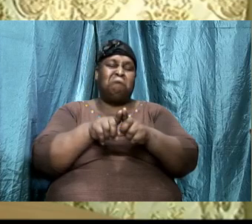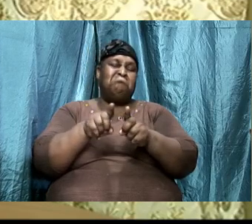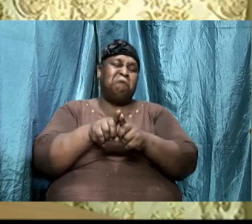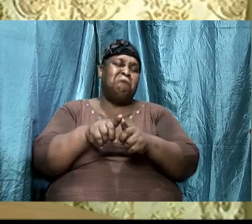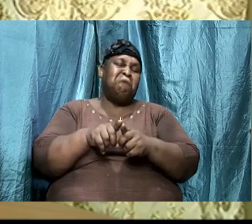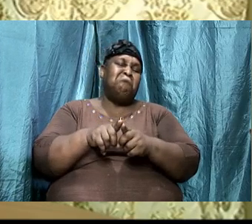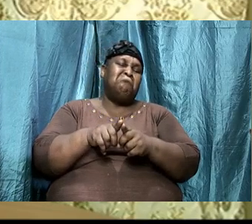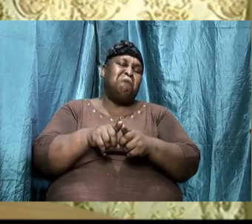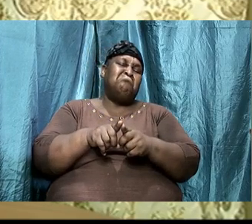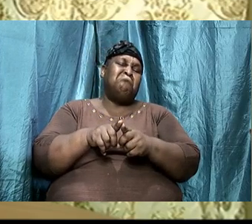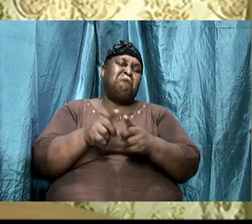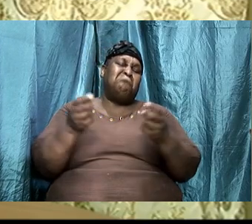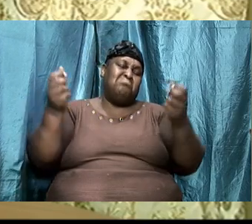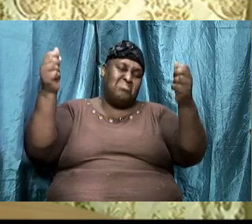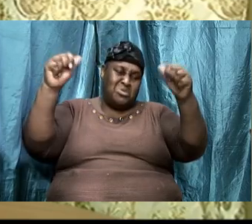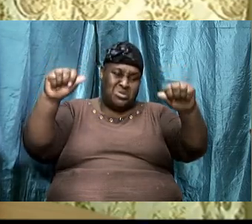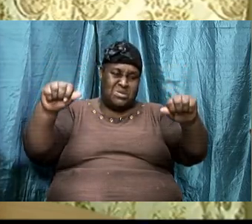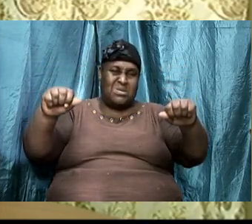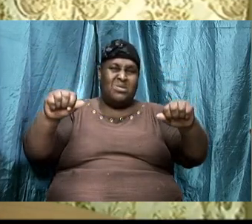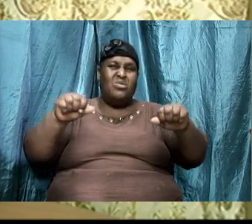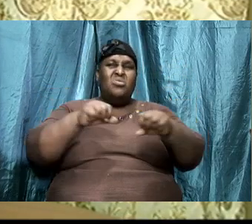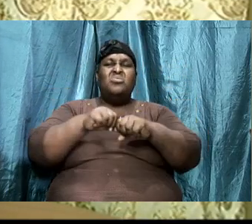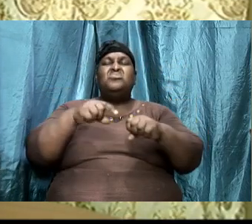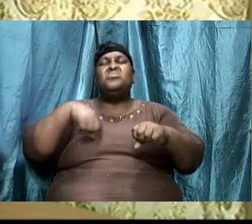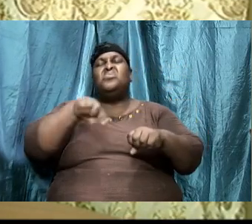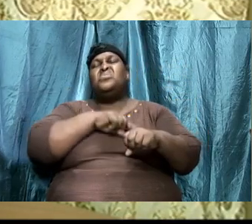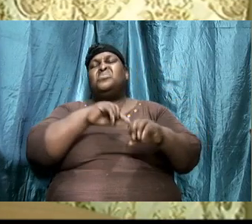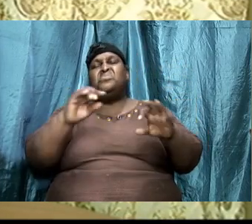we can, see,